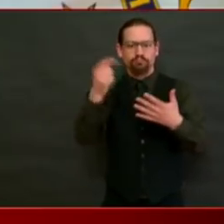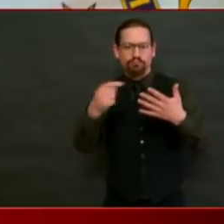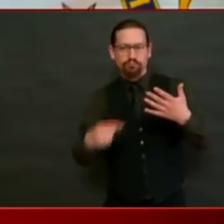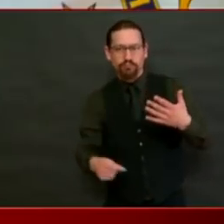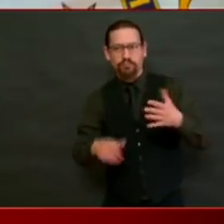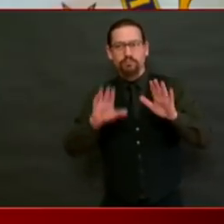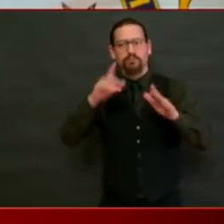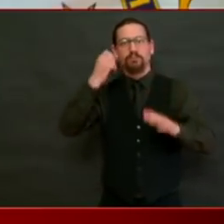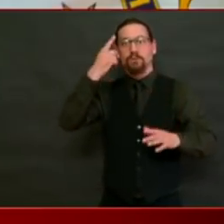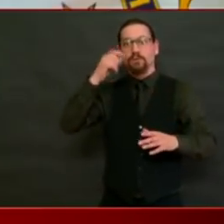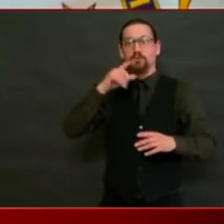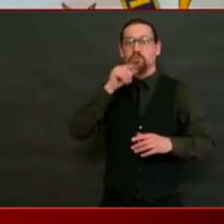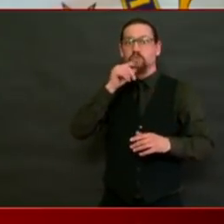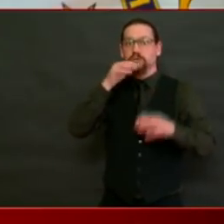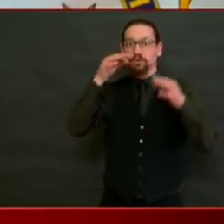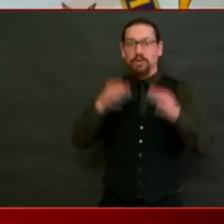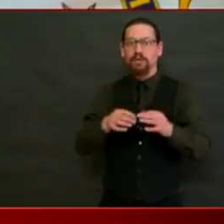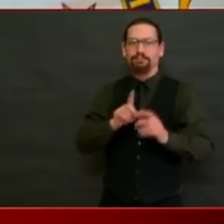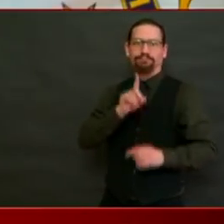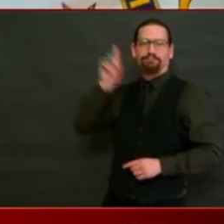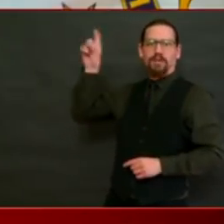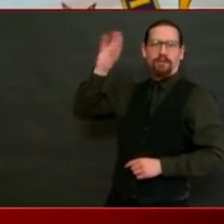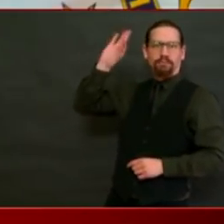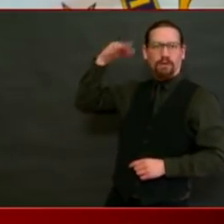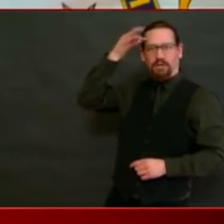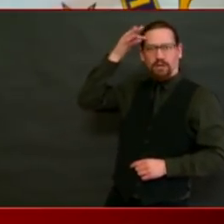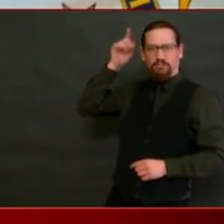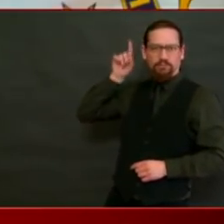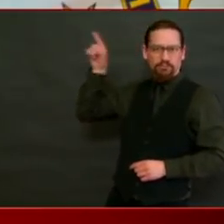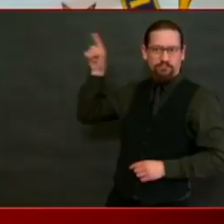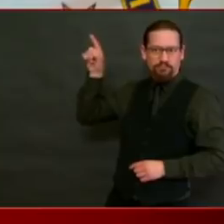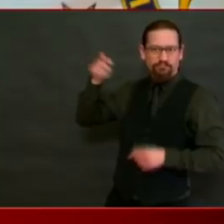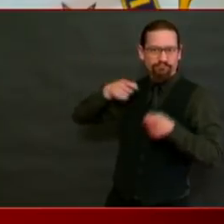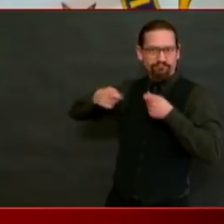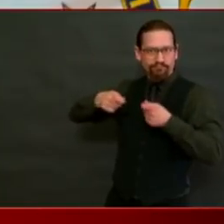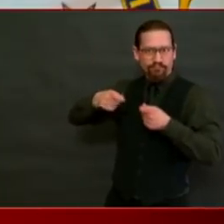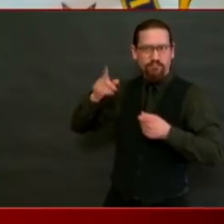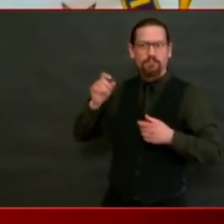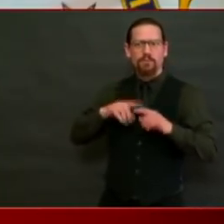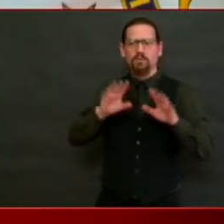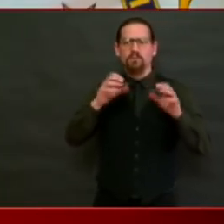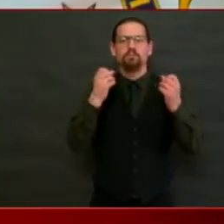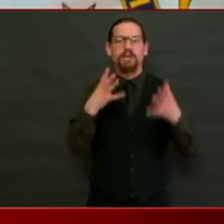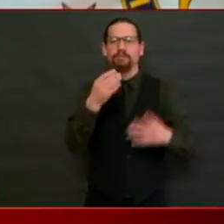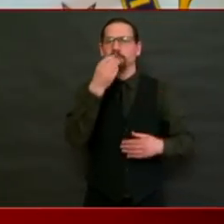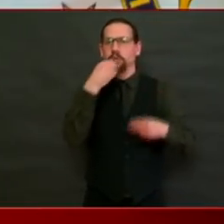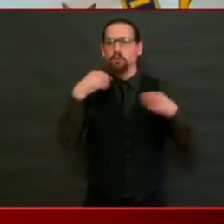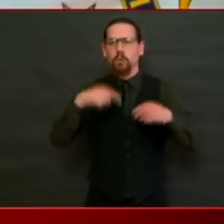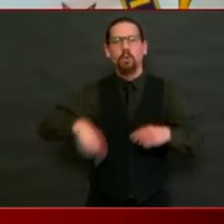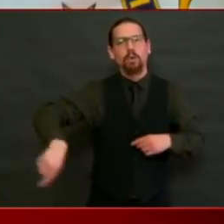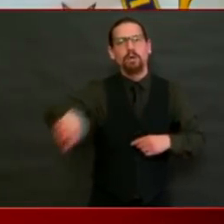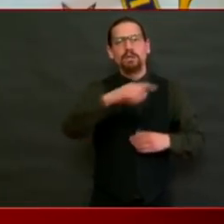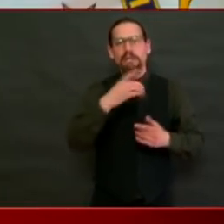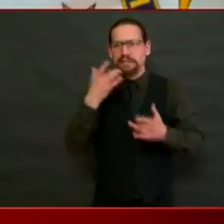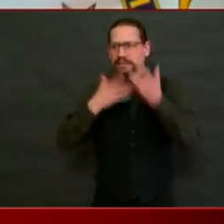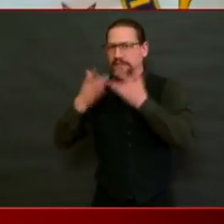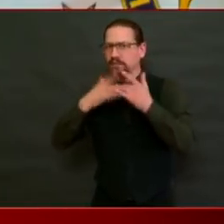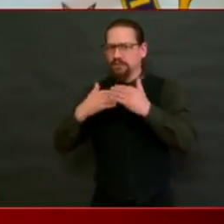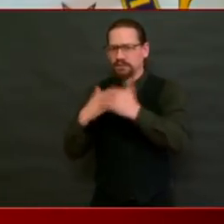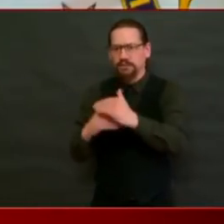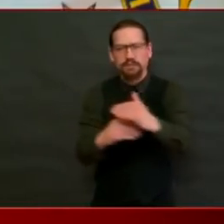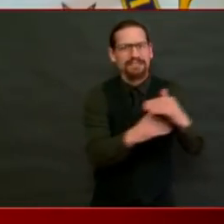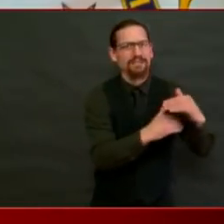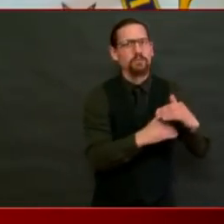at this point, there are shortages in many grocery stores. I will say that the